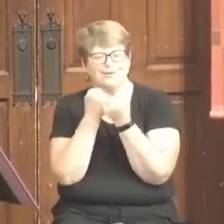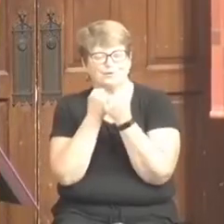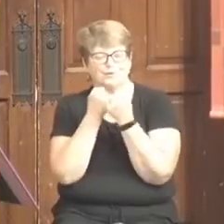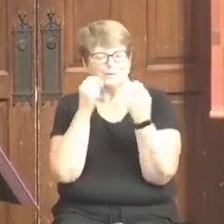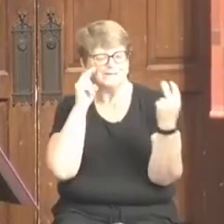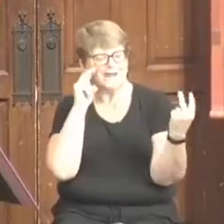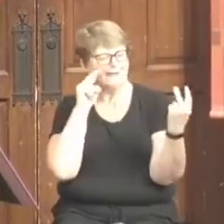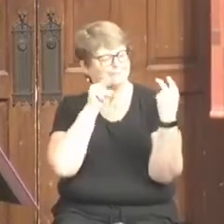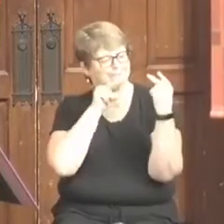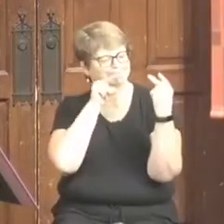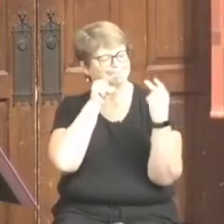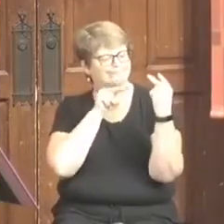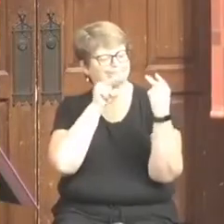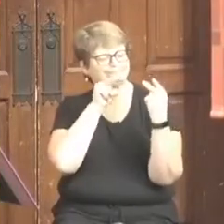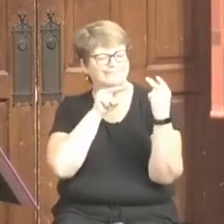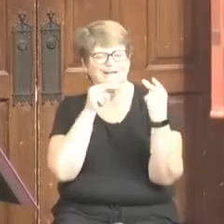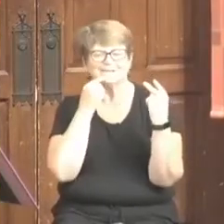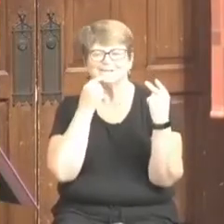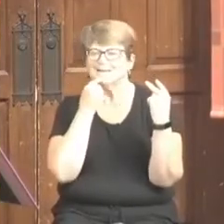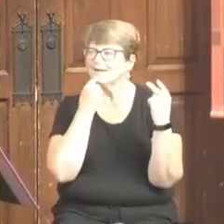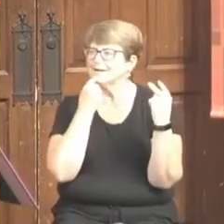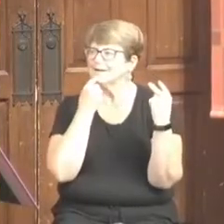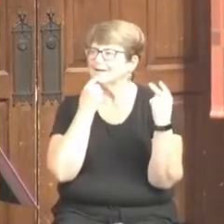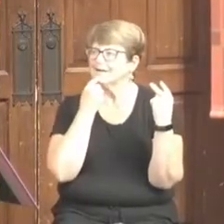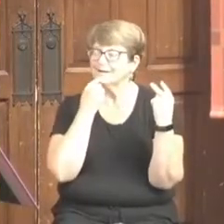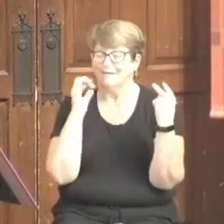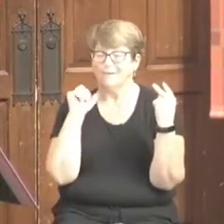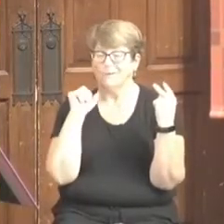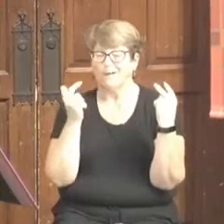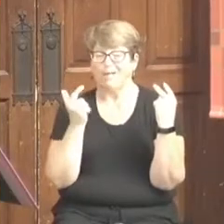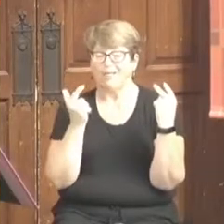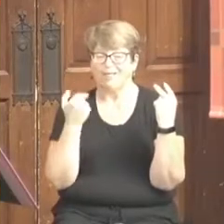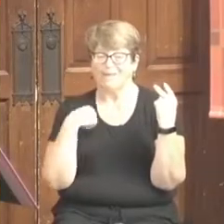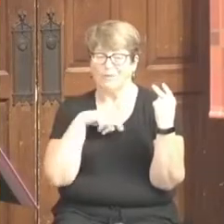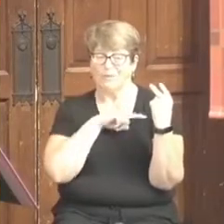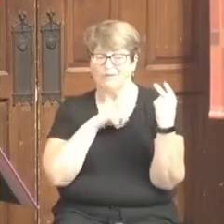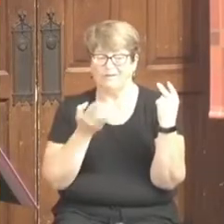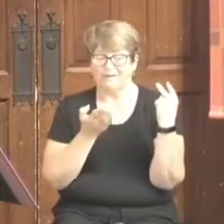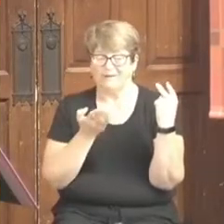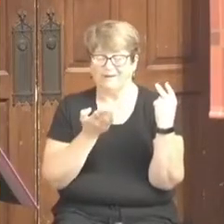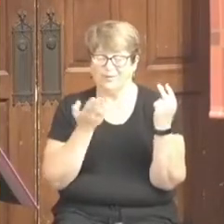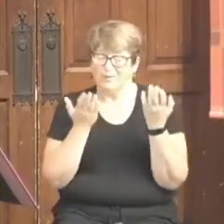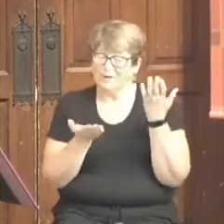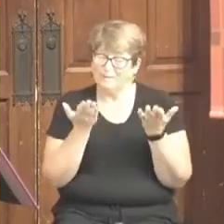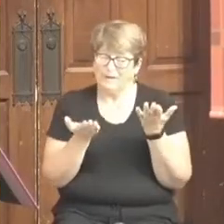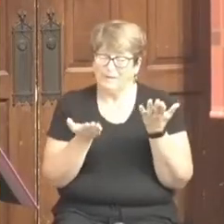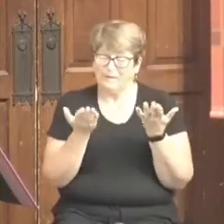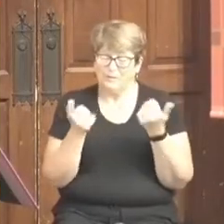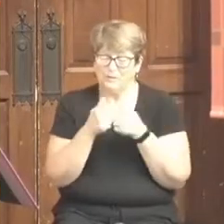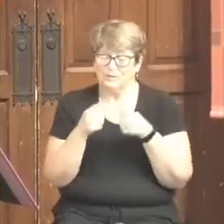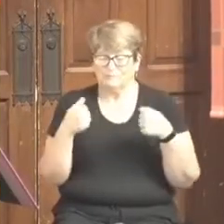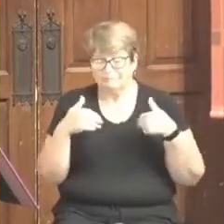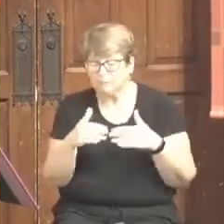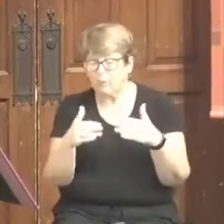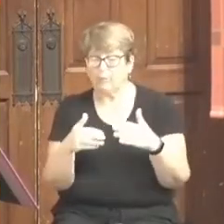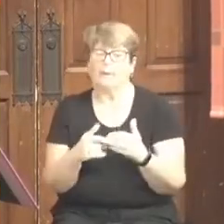eyes and said, well, we're here. We might as well go through with it.